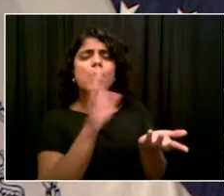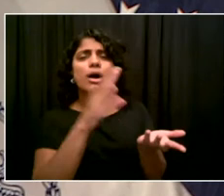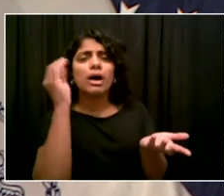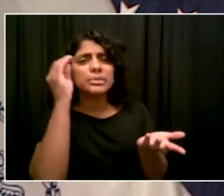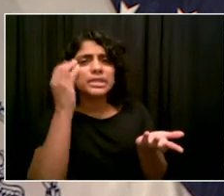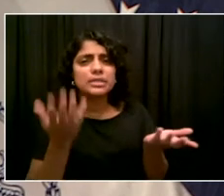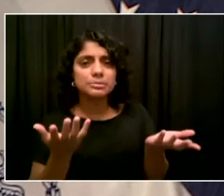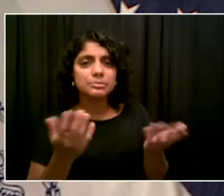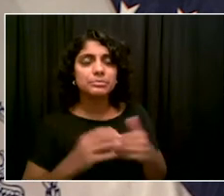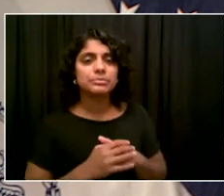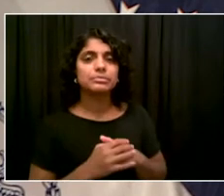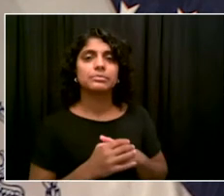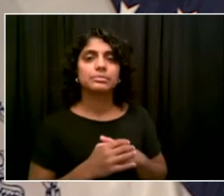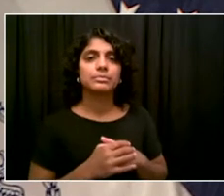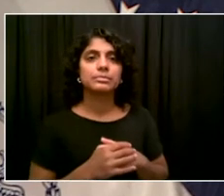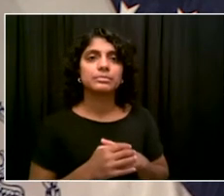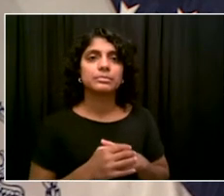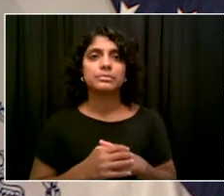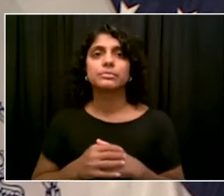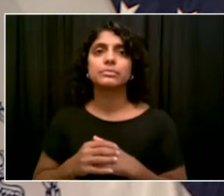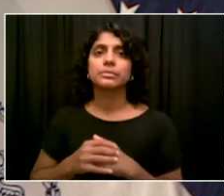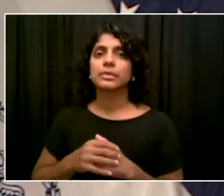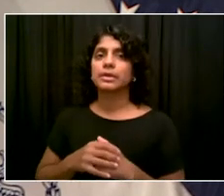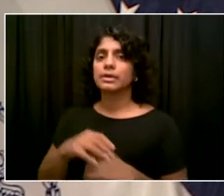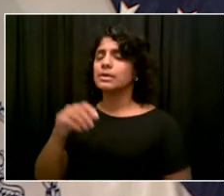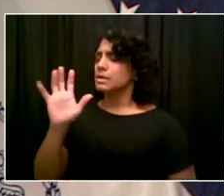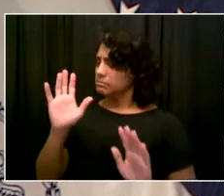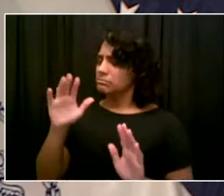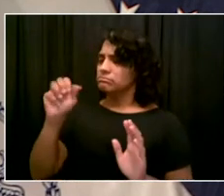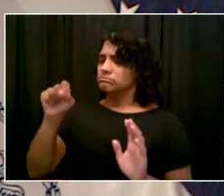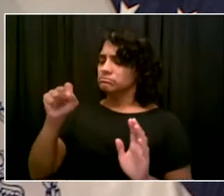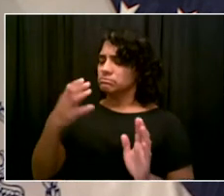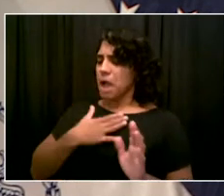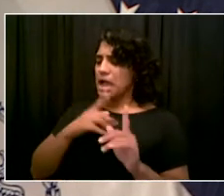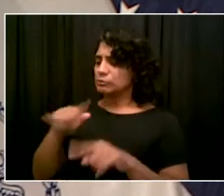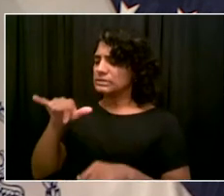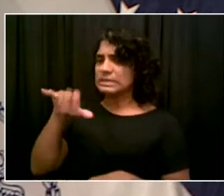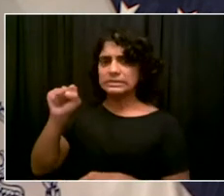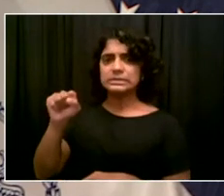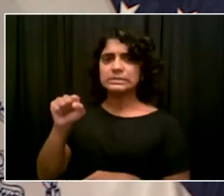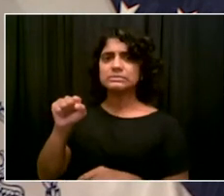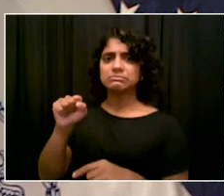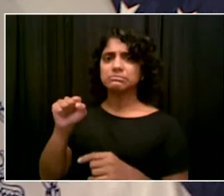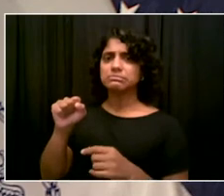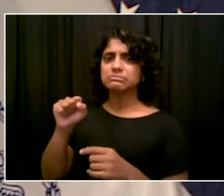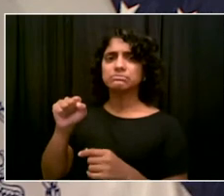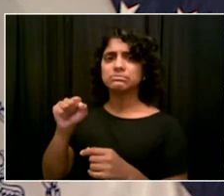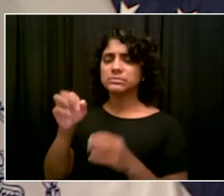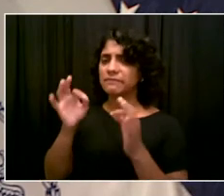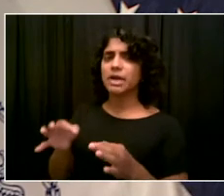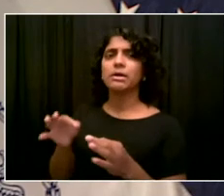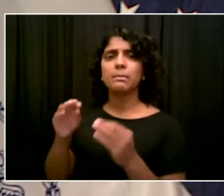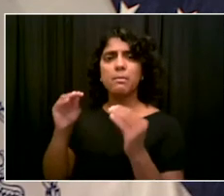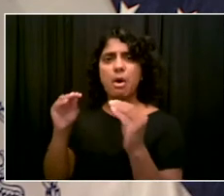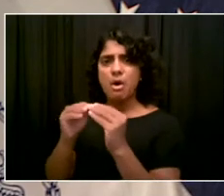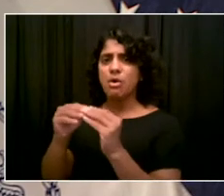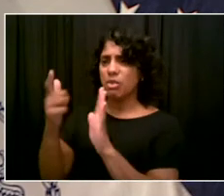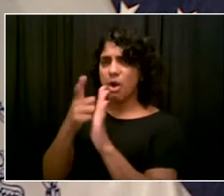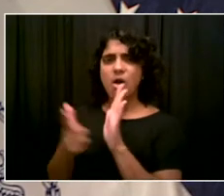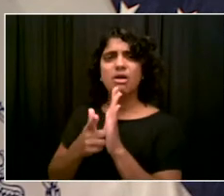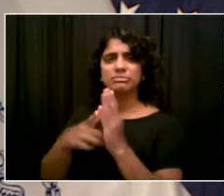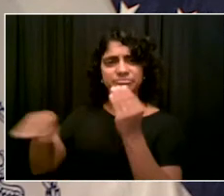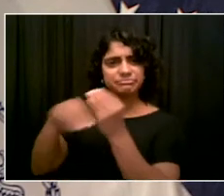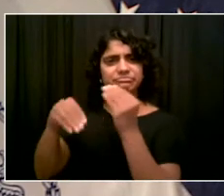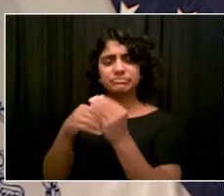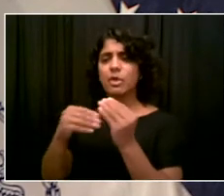be explored because we've got to create every conceivable disincentive to stop hate crimes.